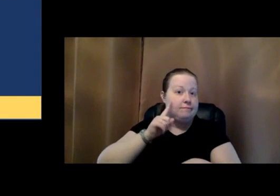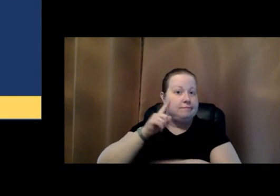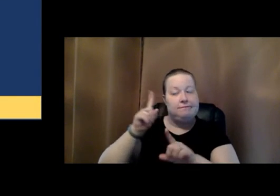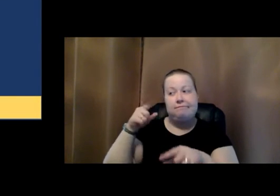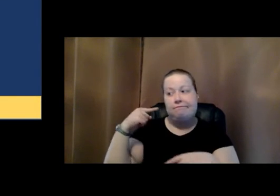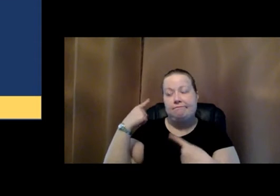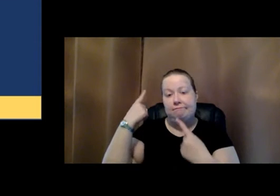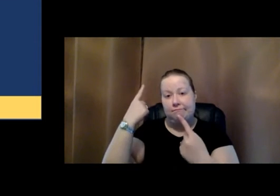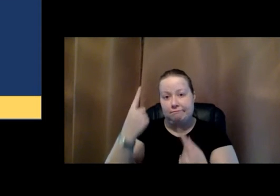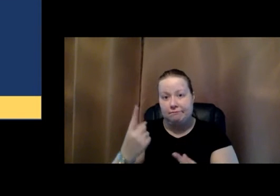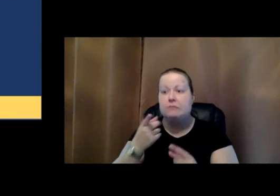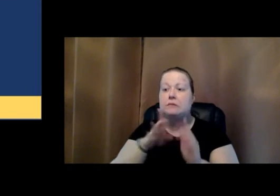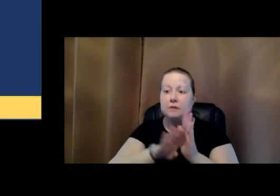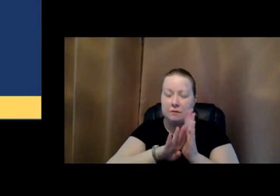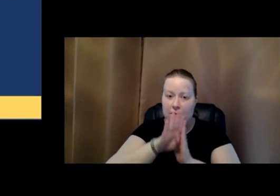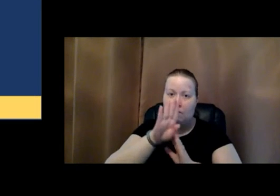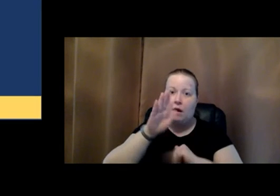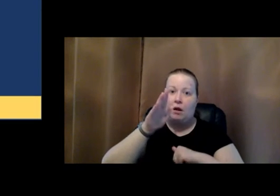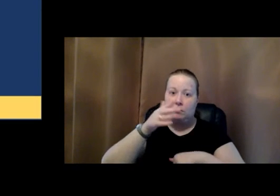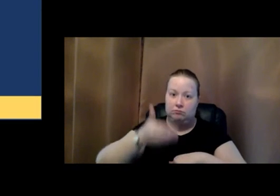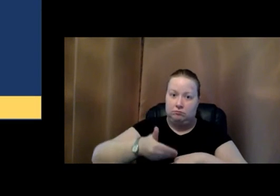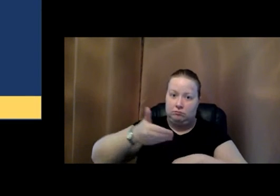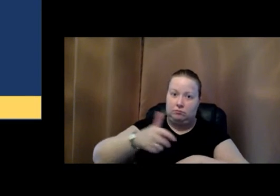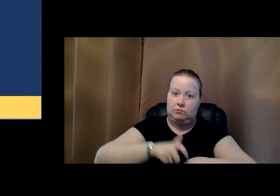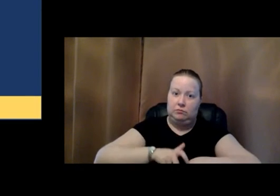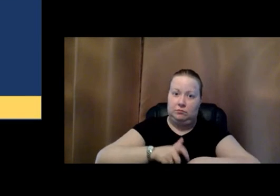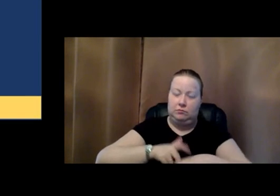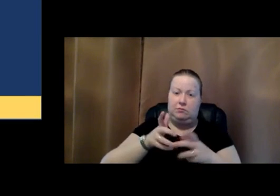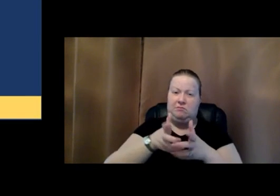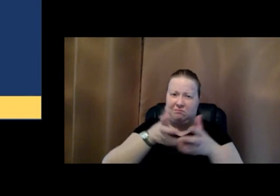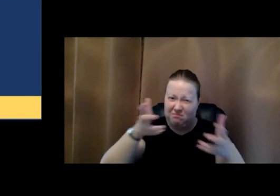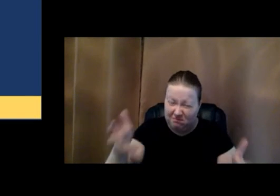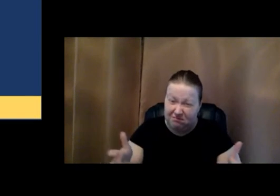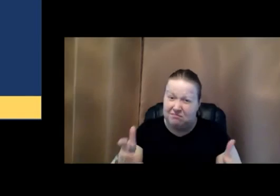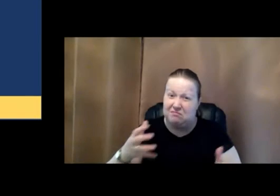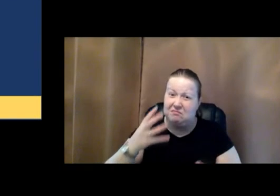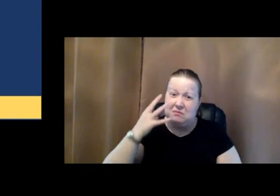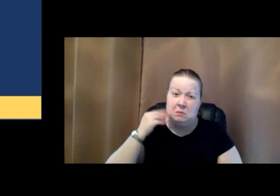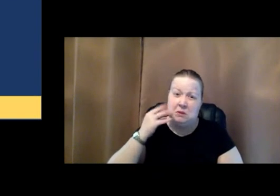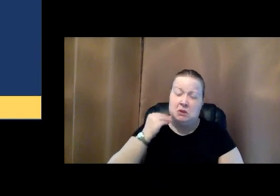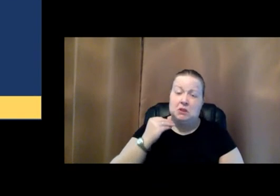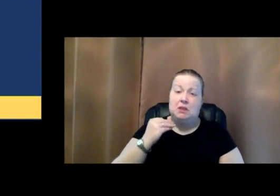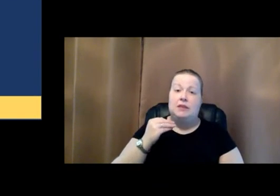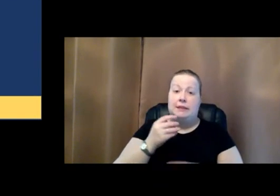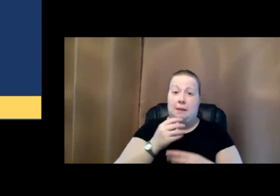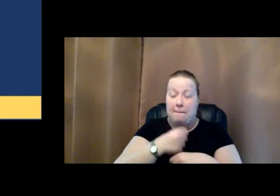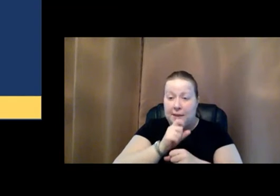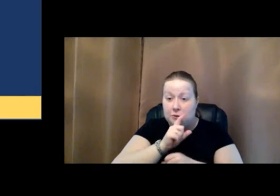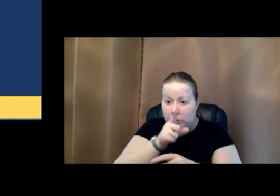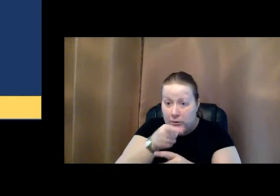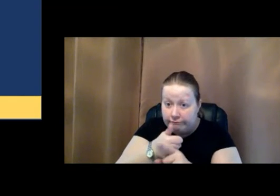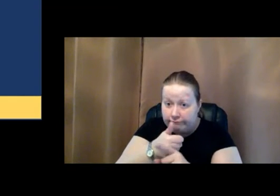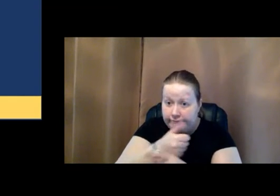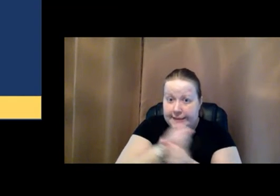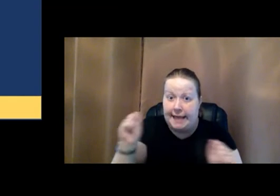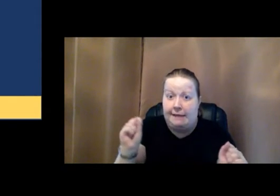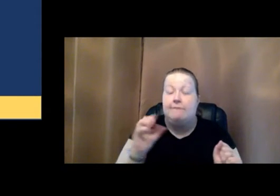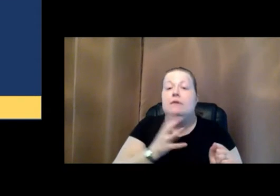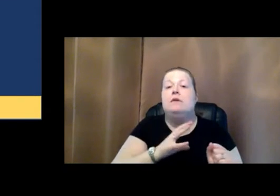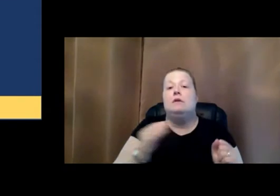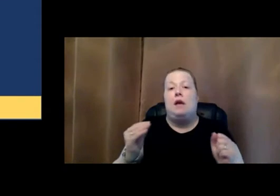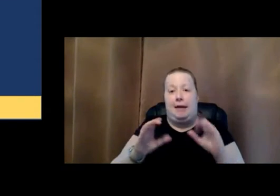developed over time enormous expertise in staying safe and communicating in these environments.